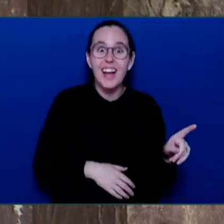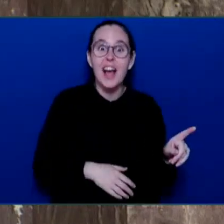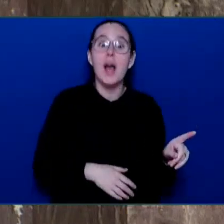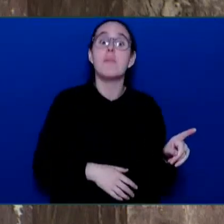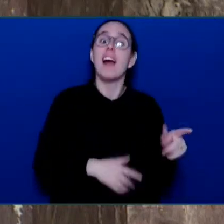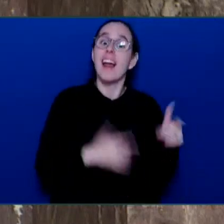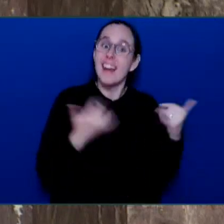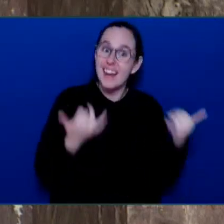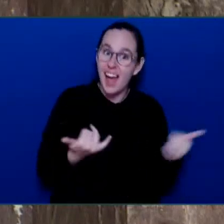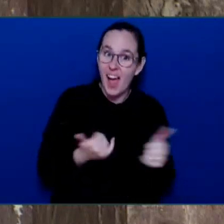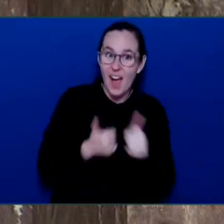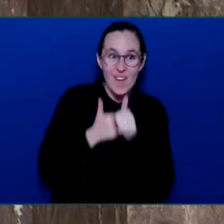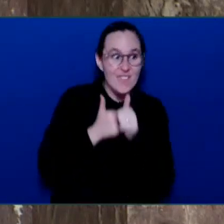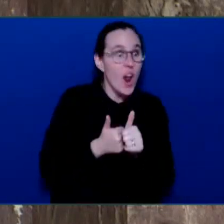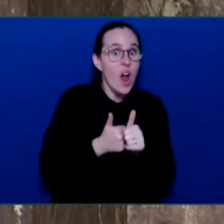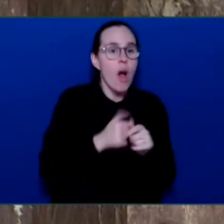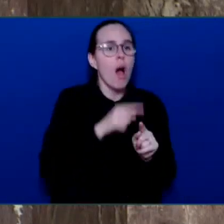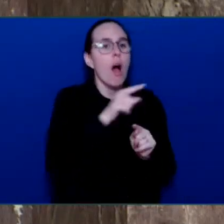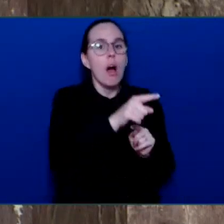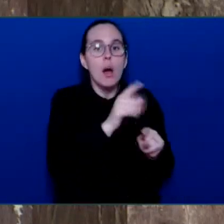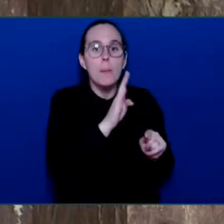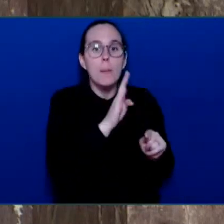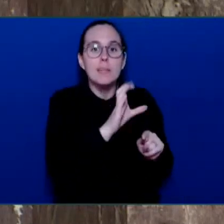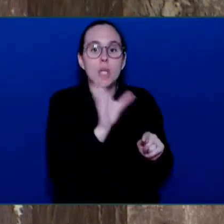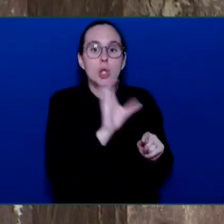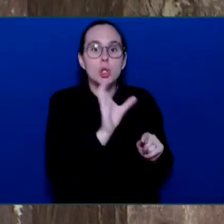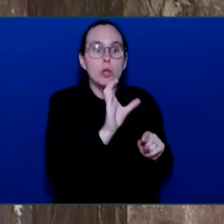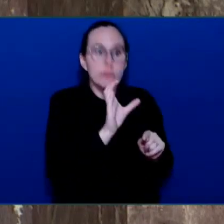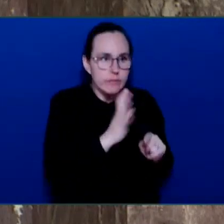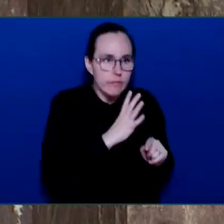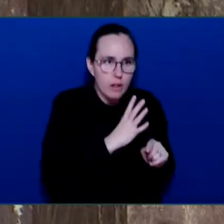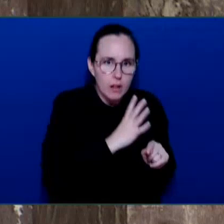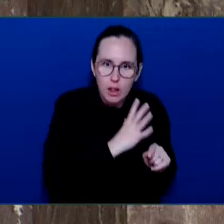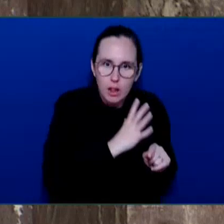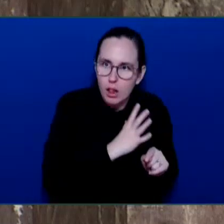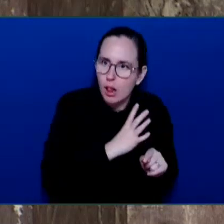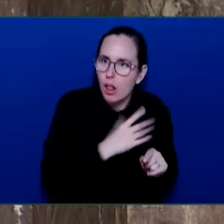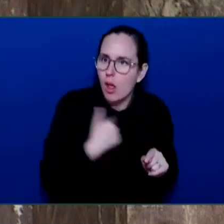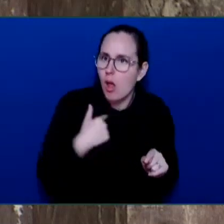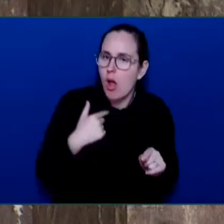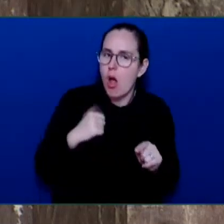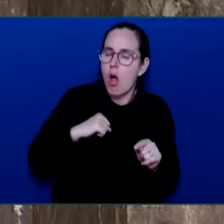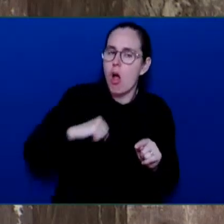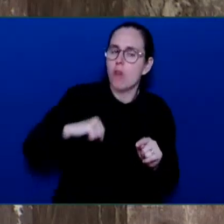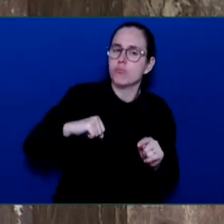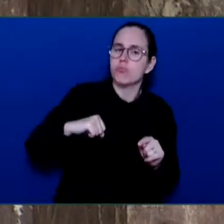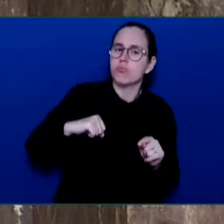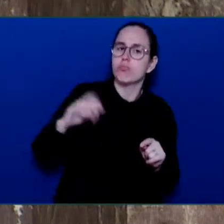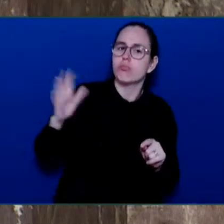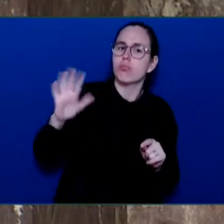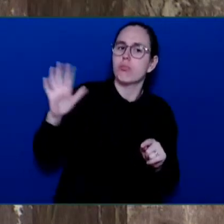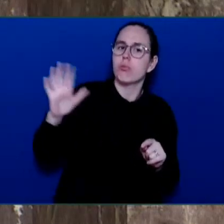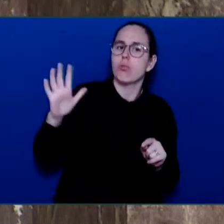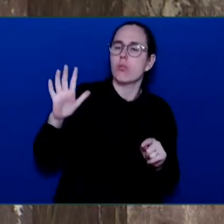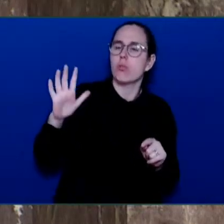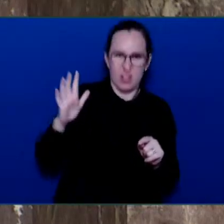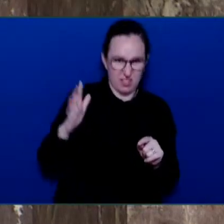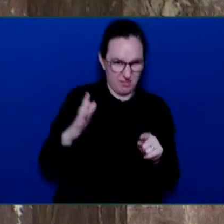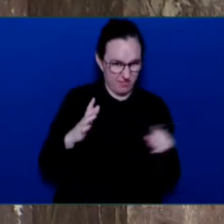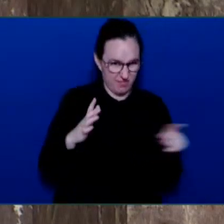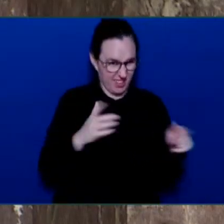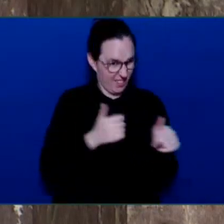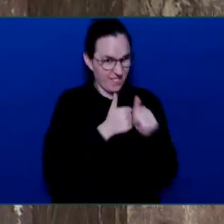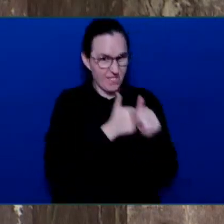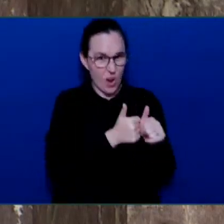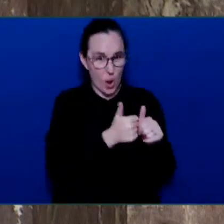to get elected next election, Honourable Speaker. They have no principles. They have no values. They believe in nothing but trying to win the election. We're going to continue to fight